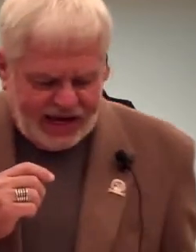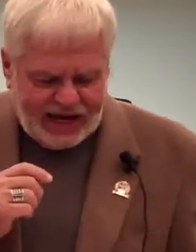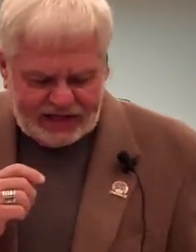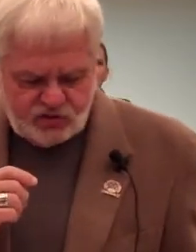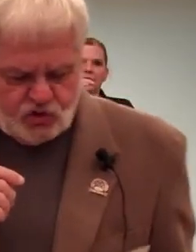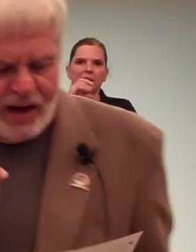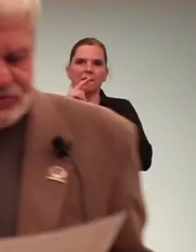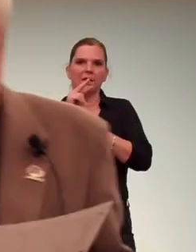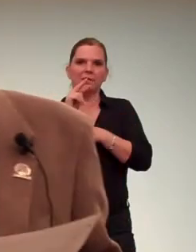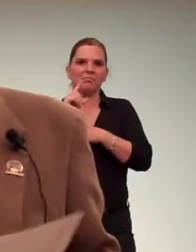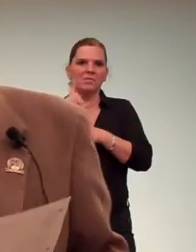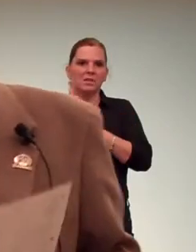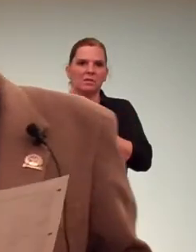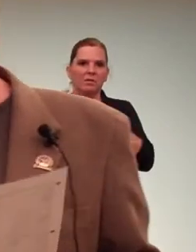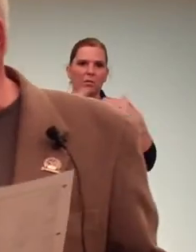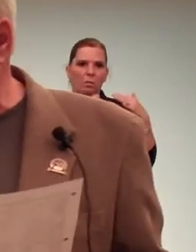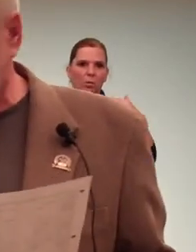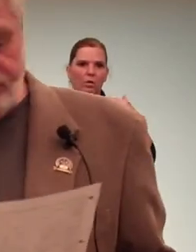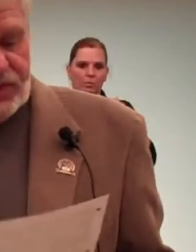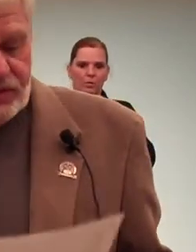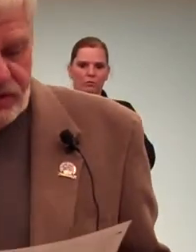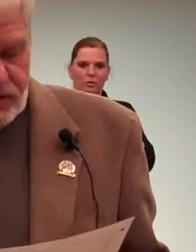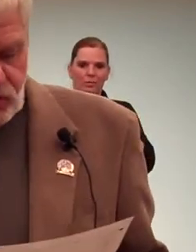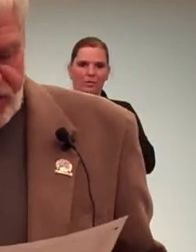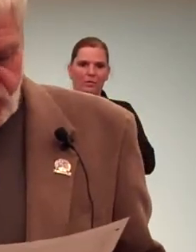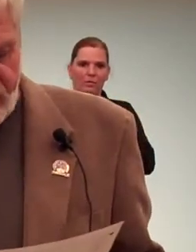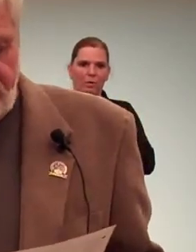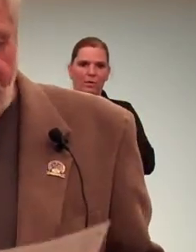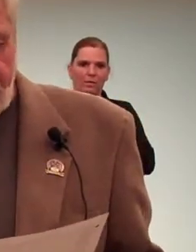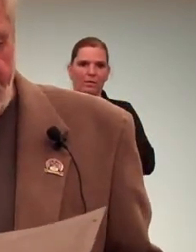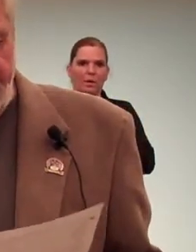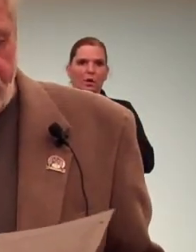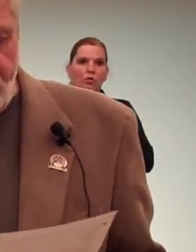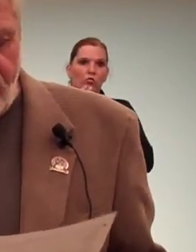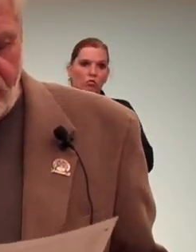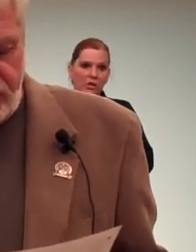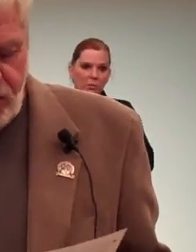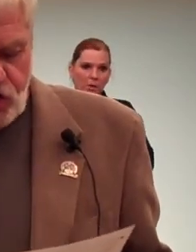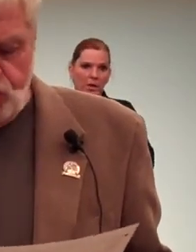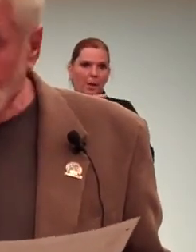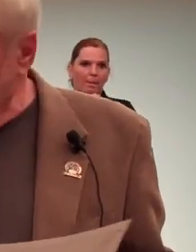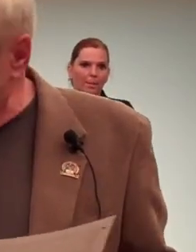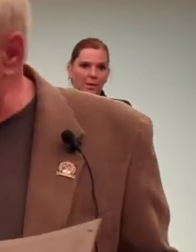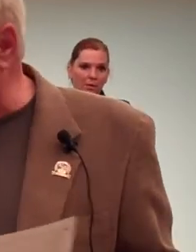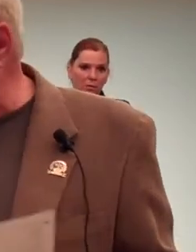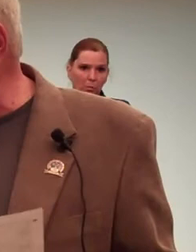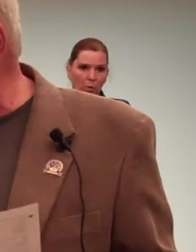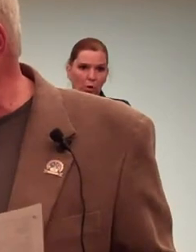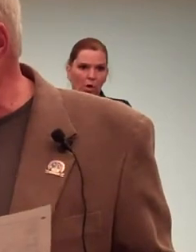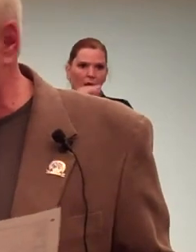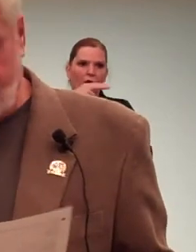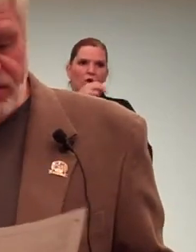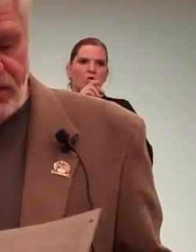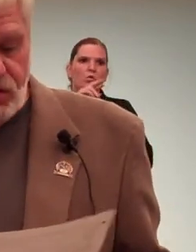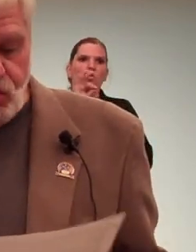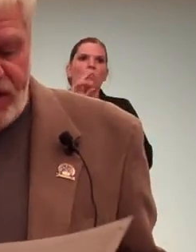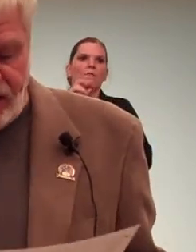Wheeling had dropped to 4th. Richmond, Petersburg, Norfolk,